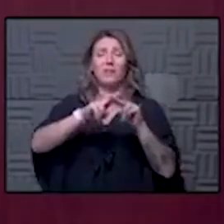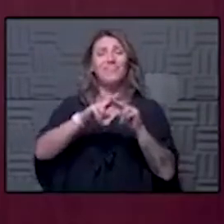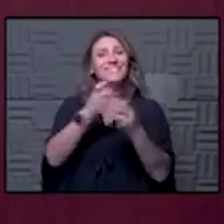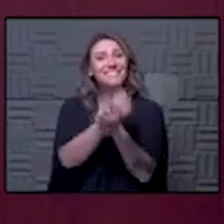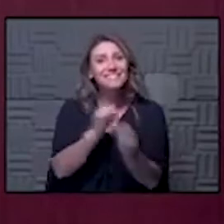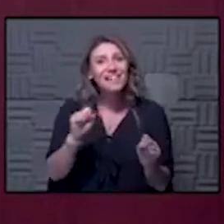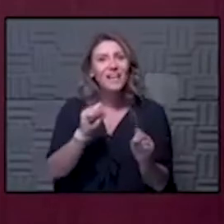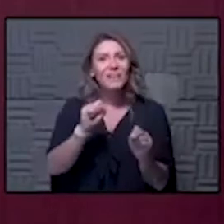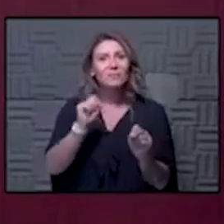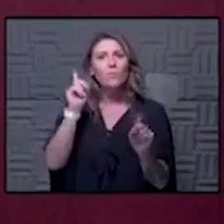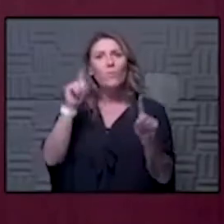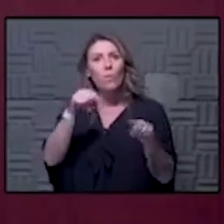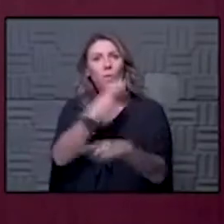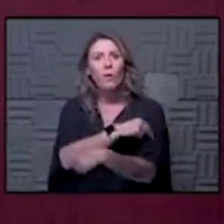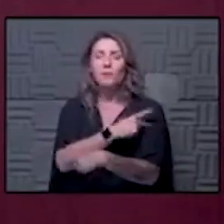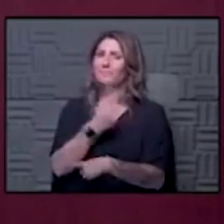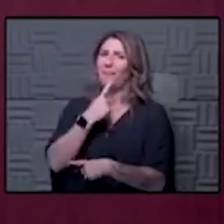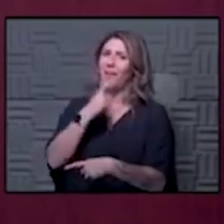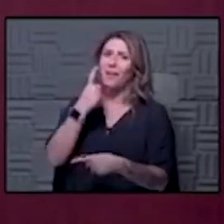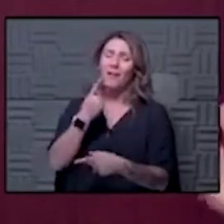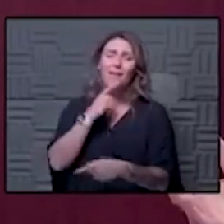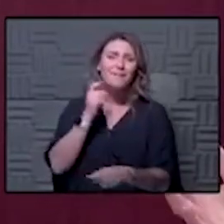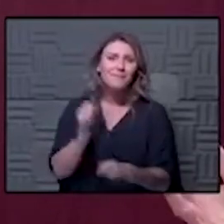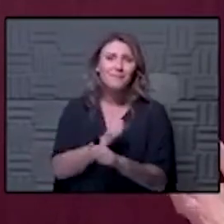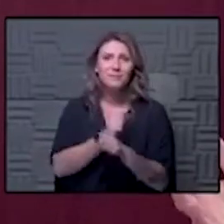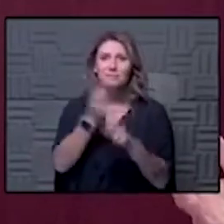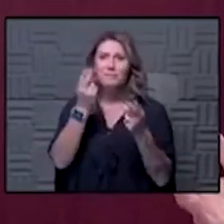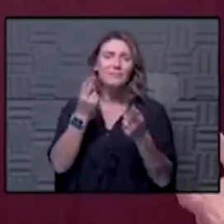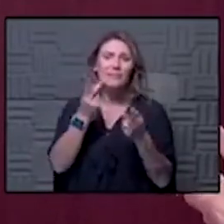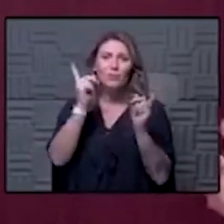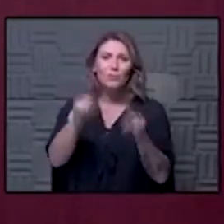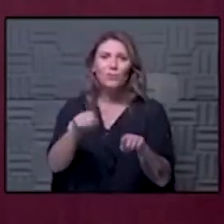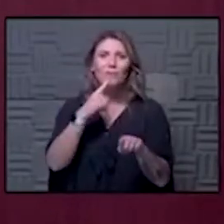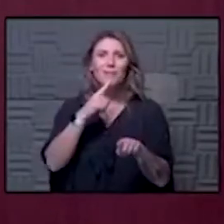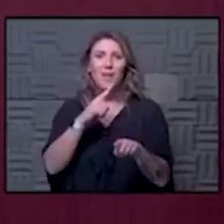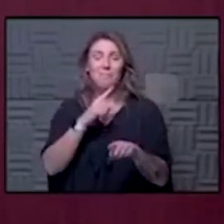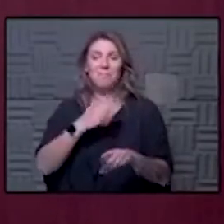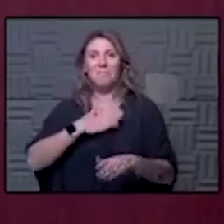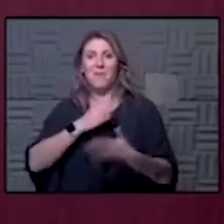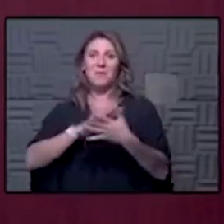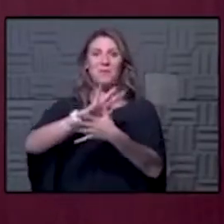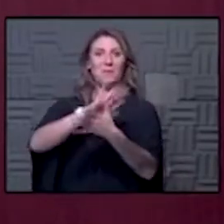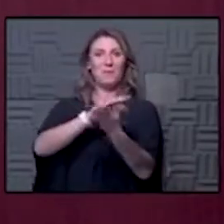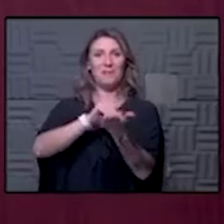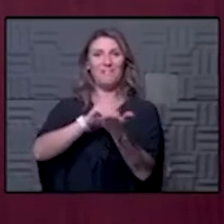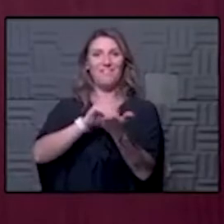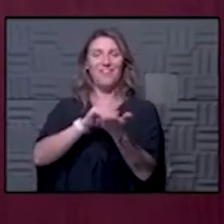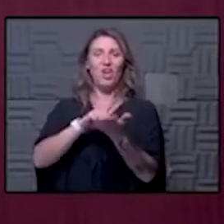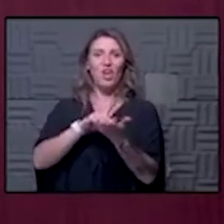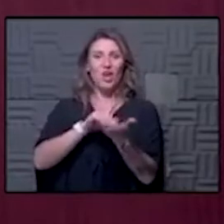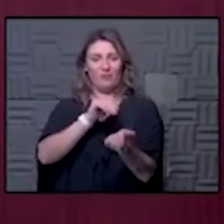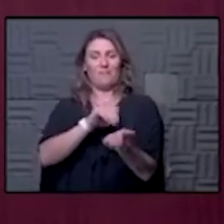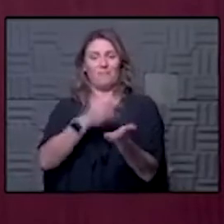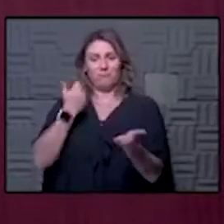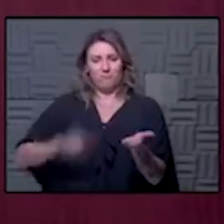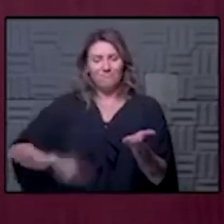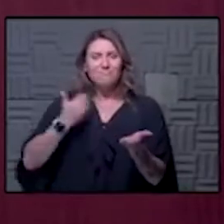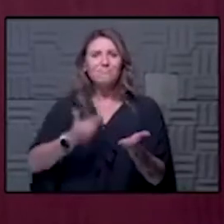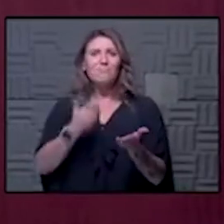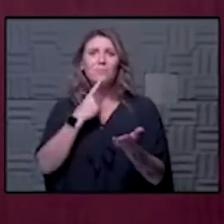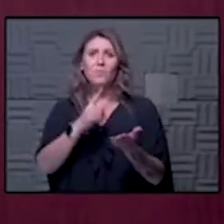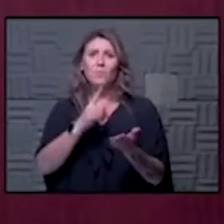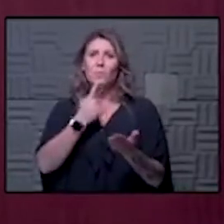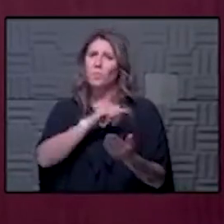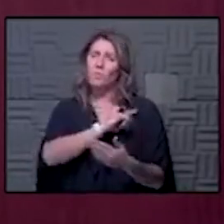yeah I absolutely agree and I think putting on my primary care general medicine hat I would say that we certainly had